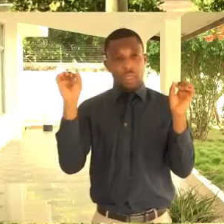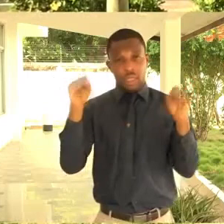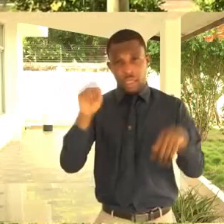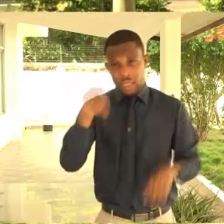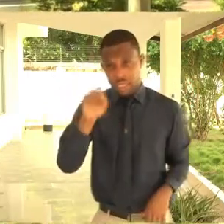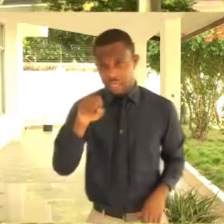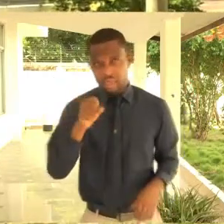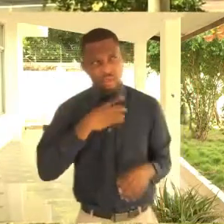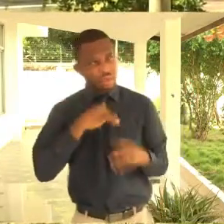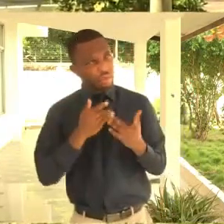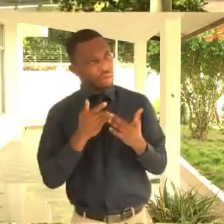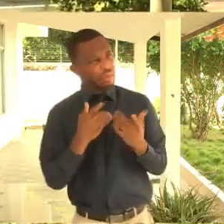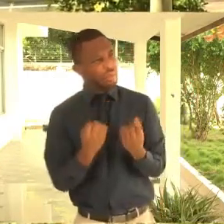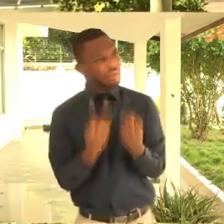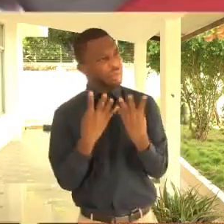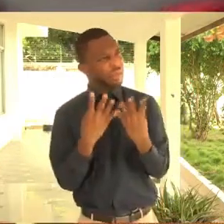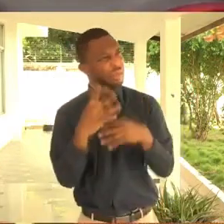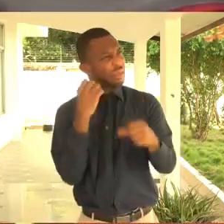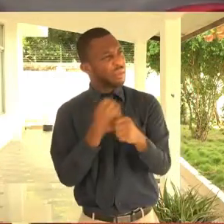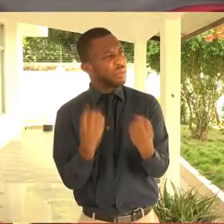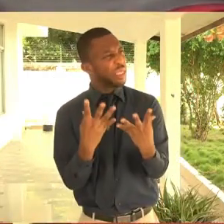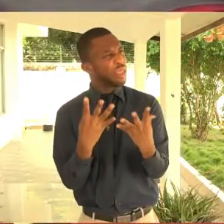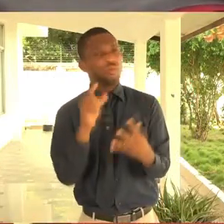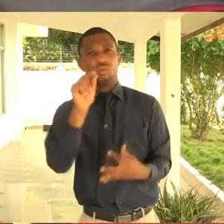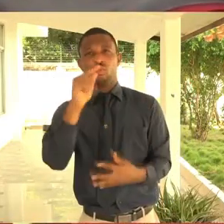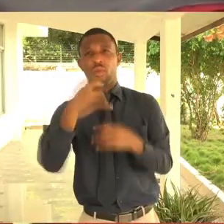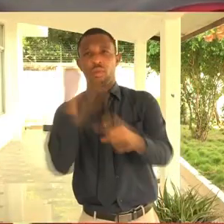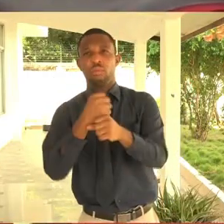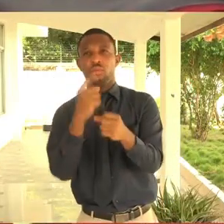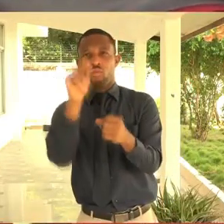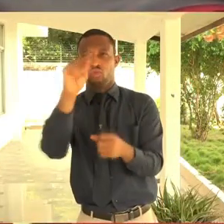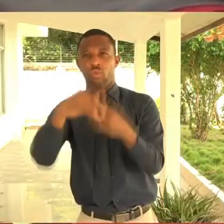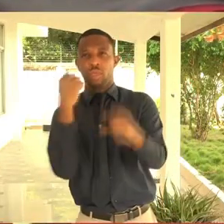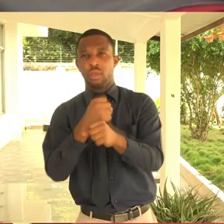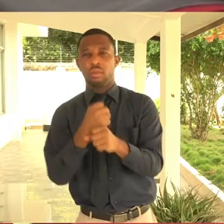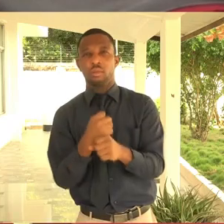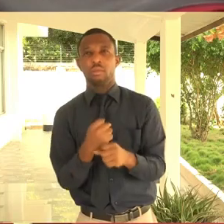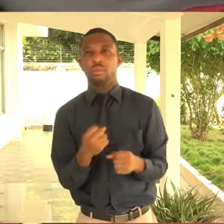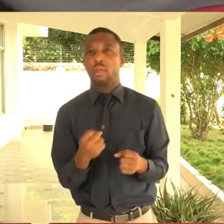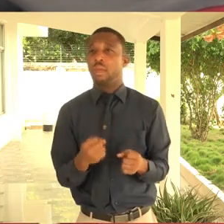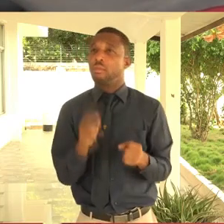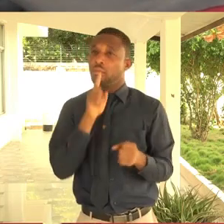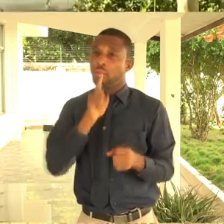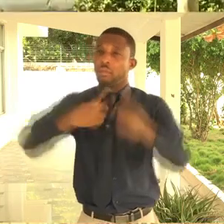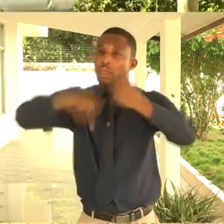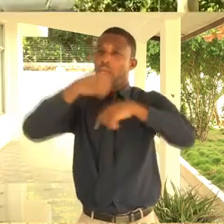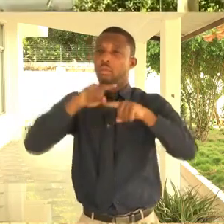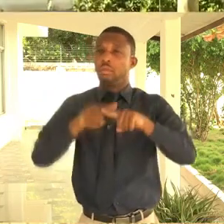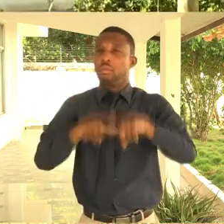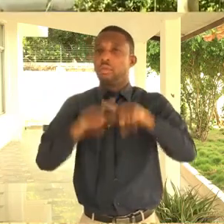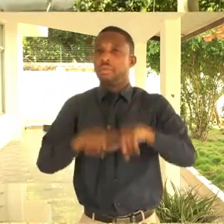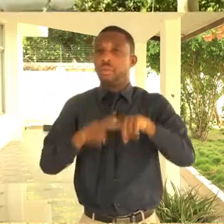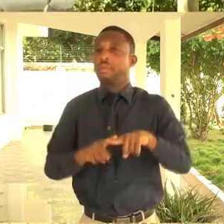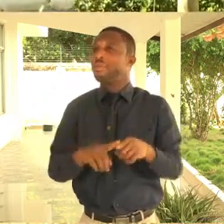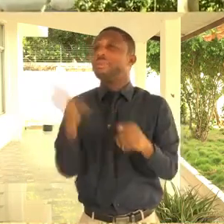Put together, it should be 20 years. It is very difficult to learn. But I think it depends on the individual